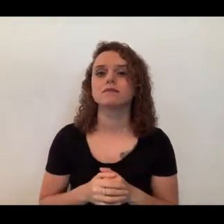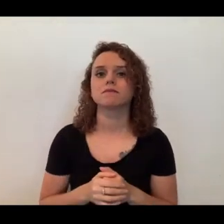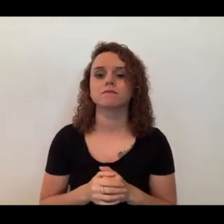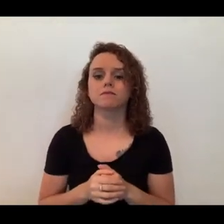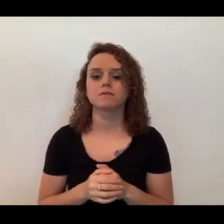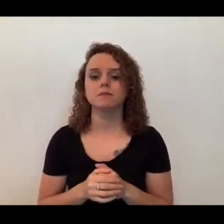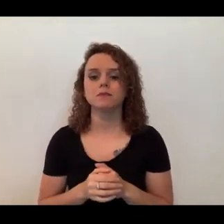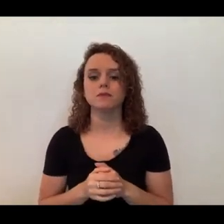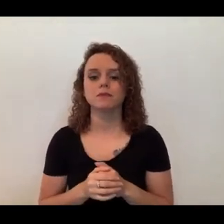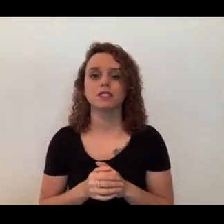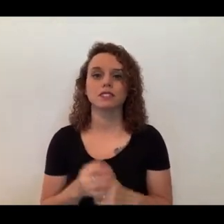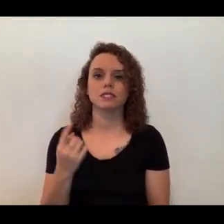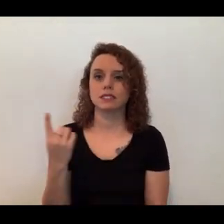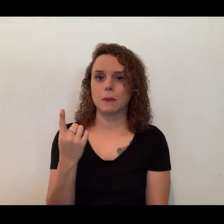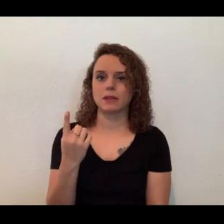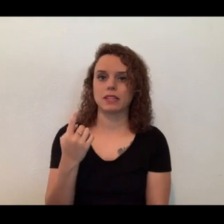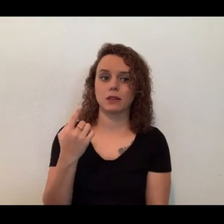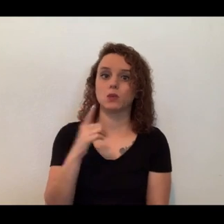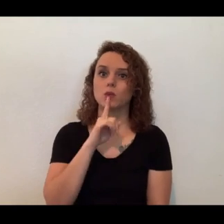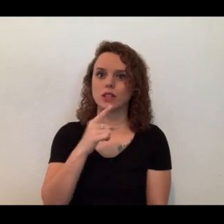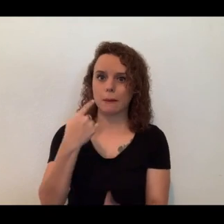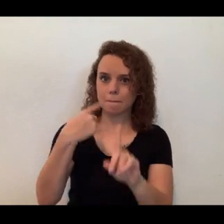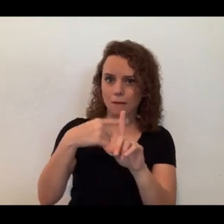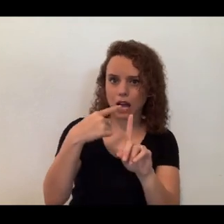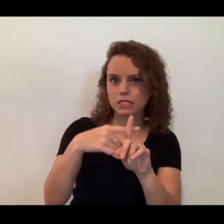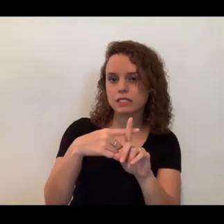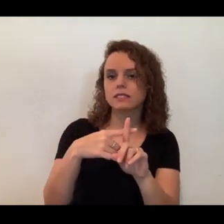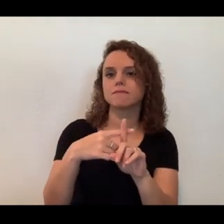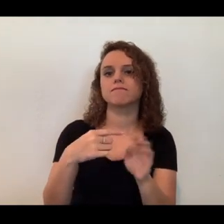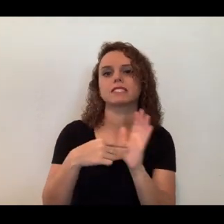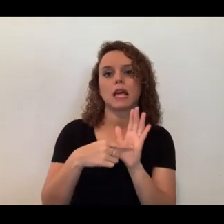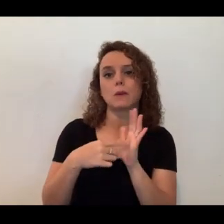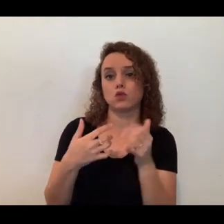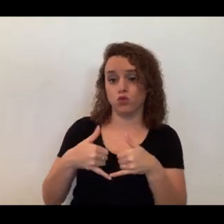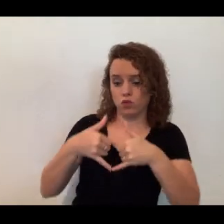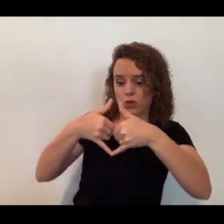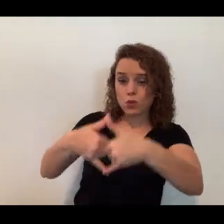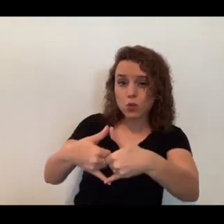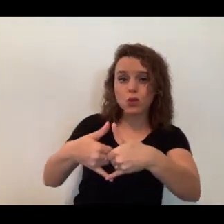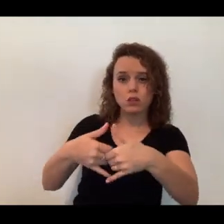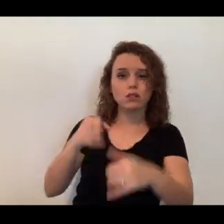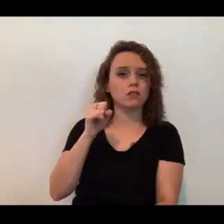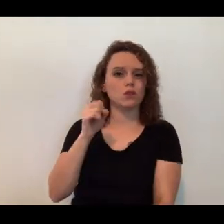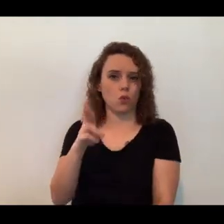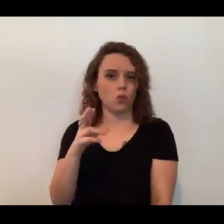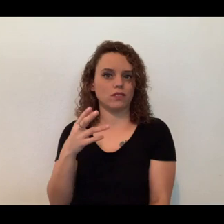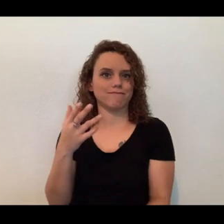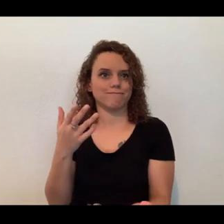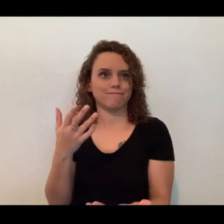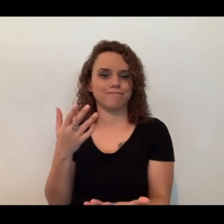really, really positive that can act as a reward, reinforcement, or basically like a payment